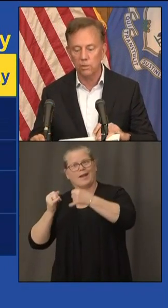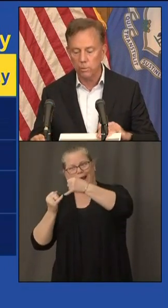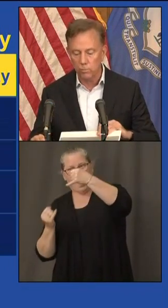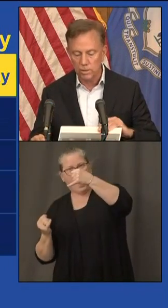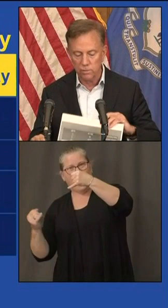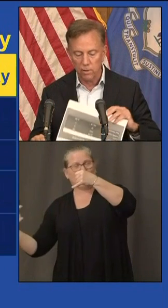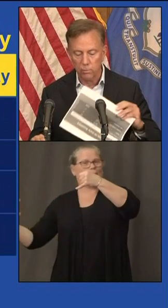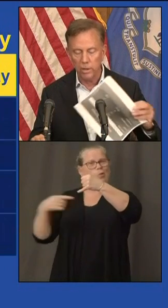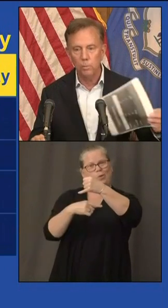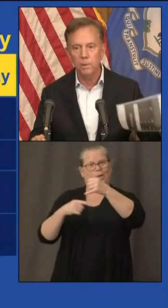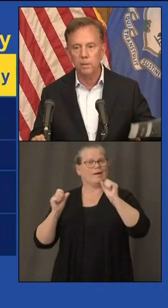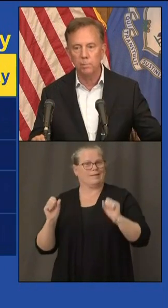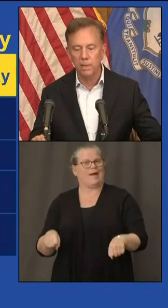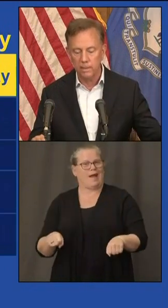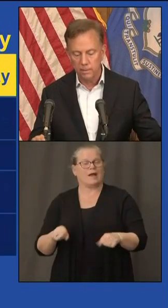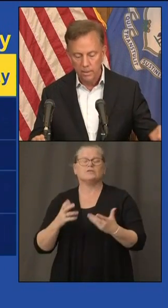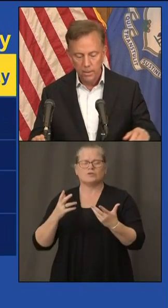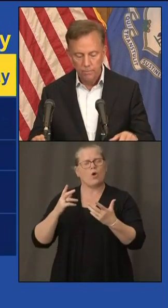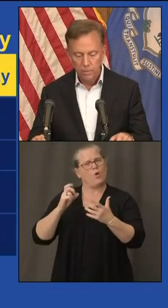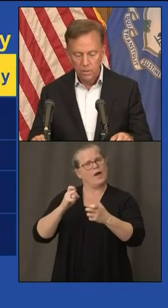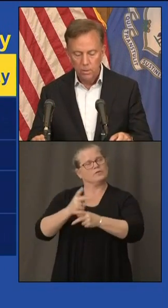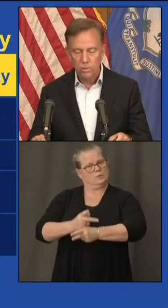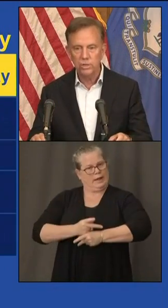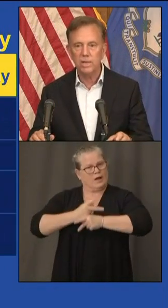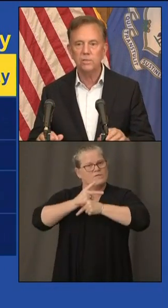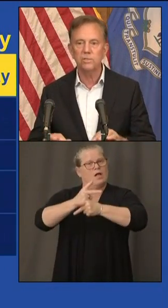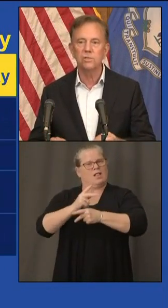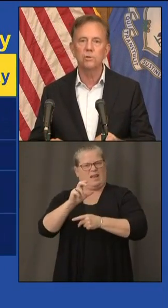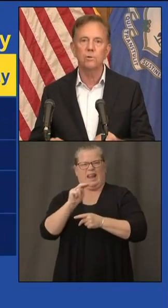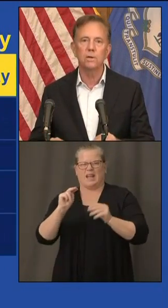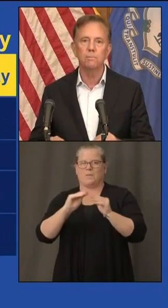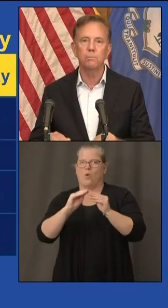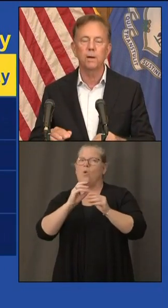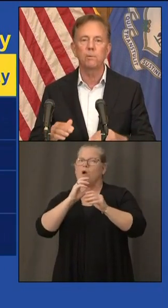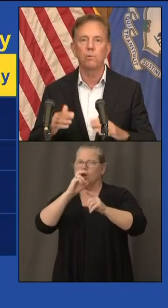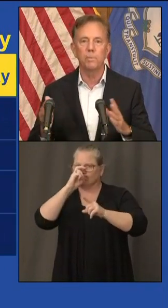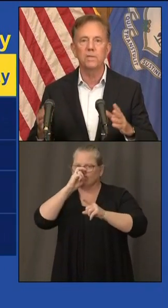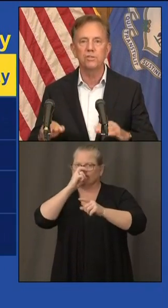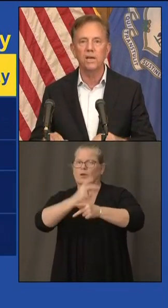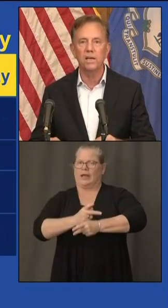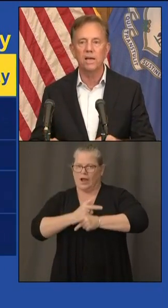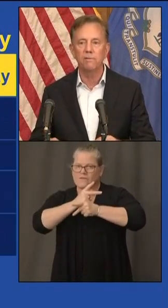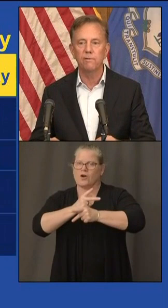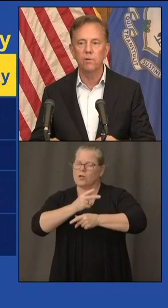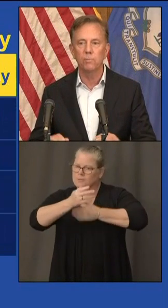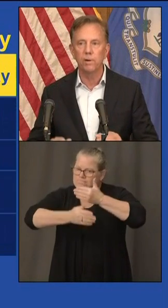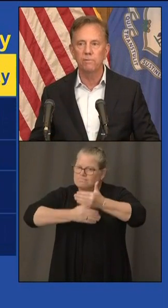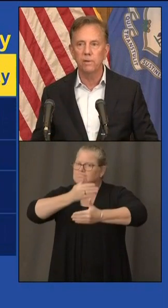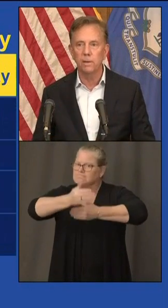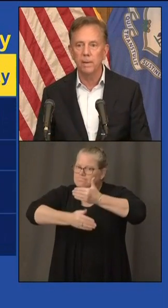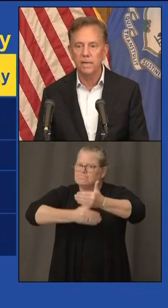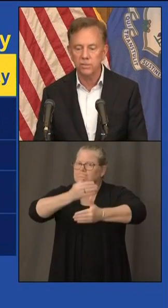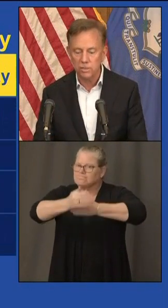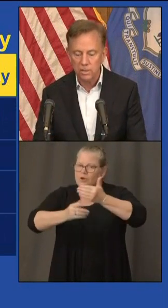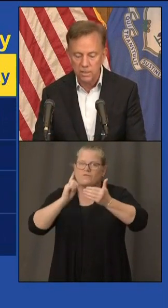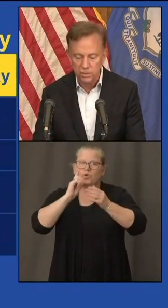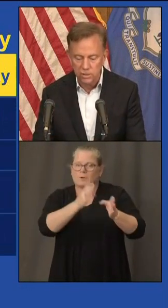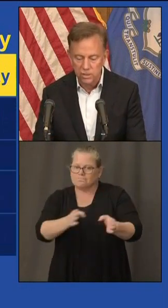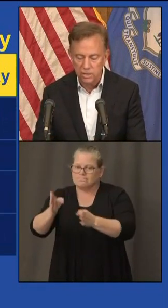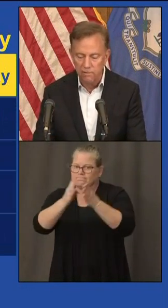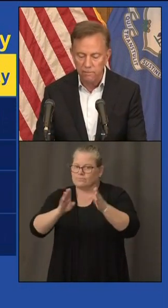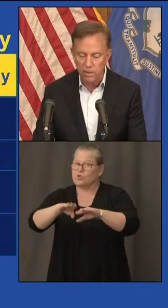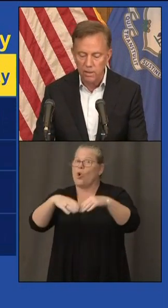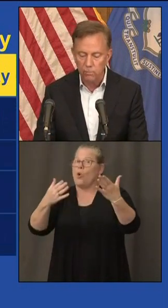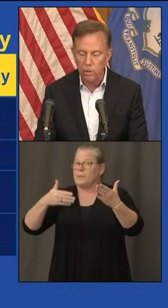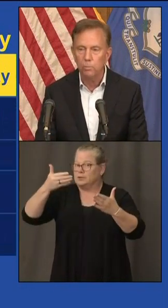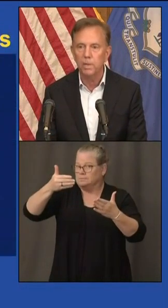cautiously with the rest of our reopening plan which gets us to uh probably what will be the second half of our briefing max this